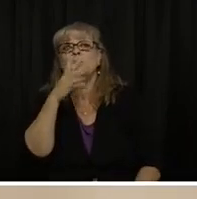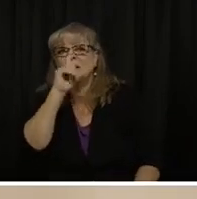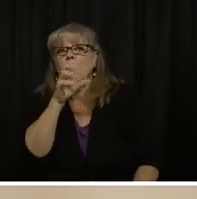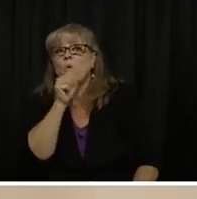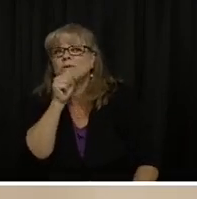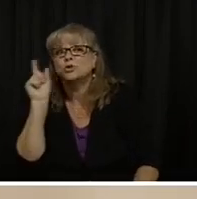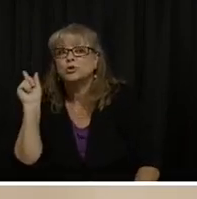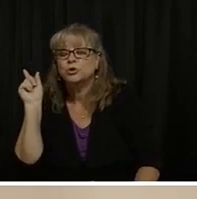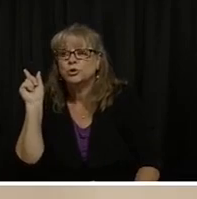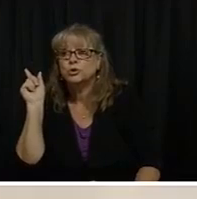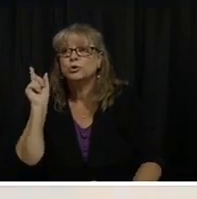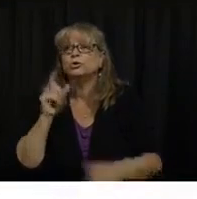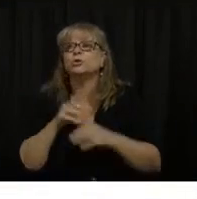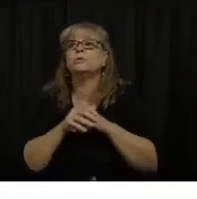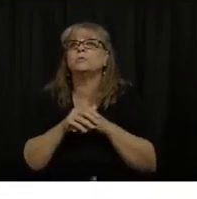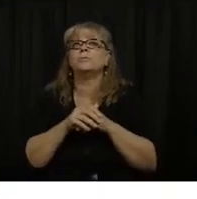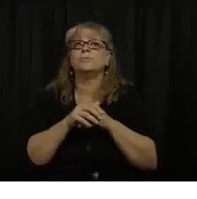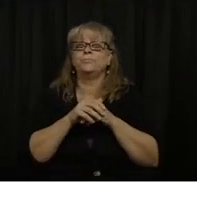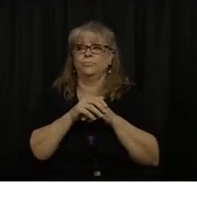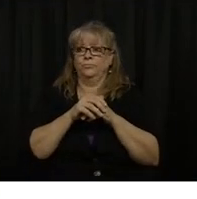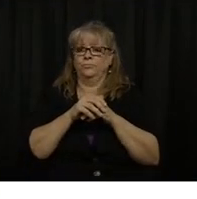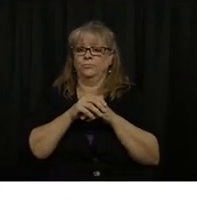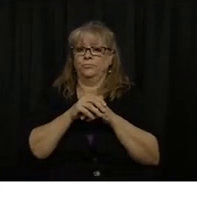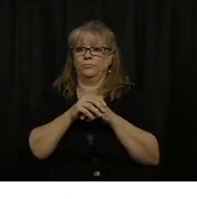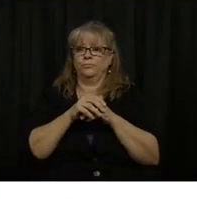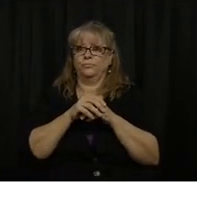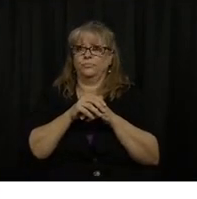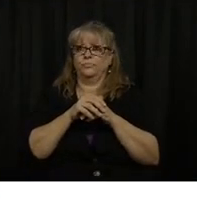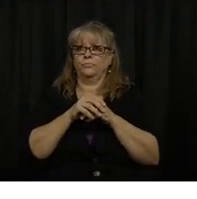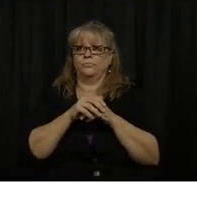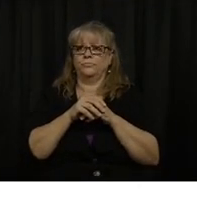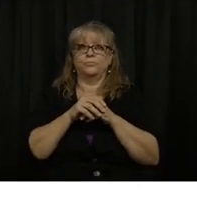Previous slide. Thanks. Oops.